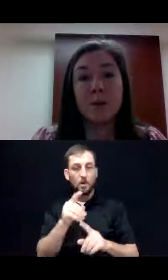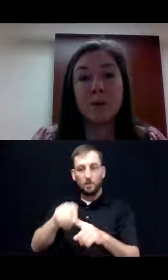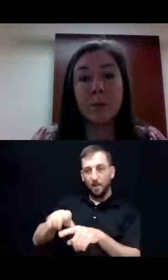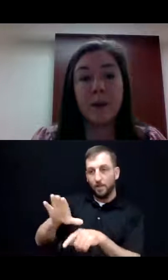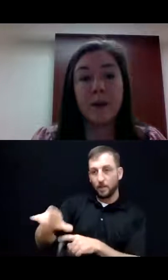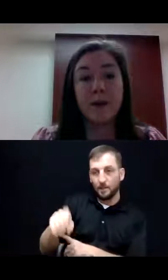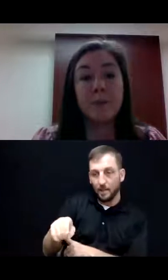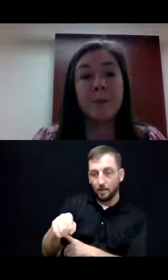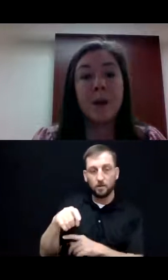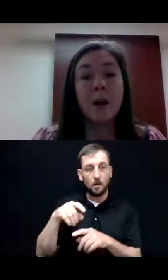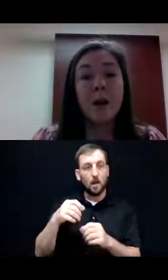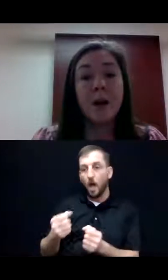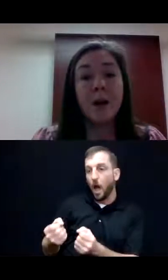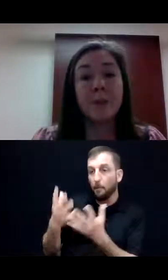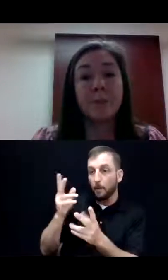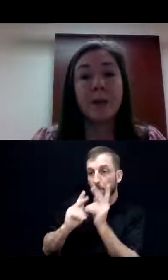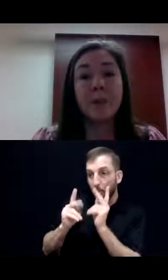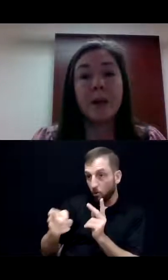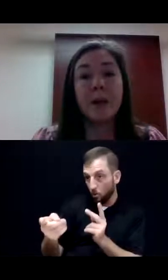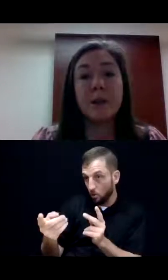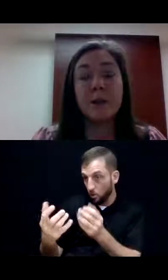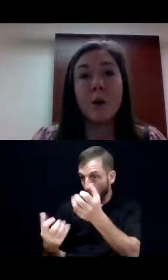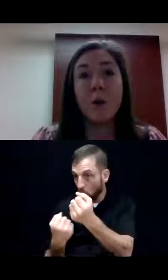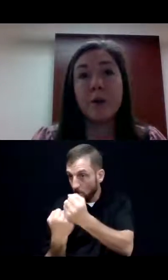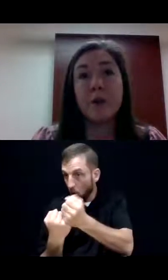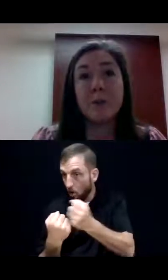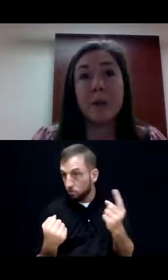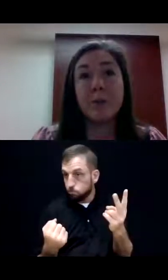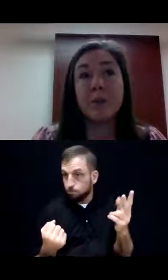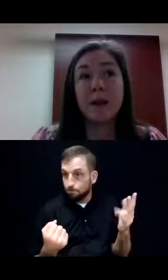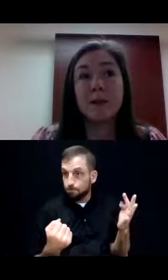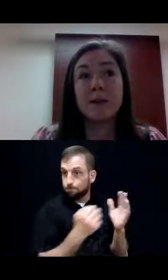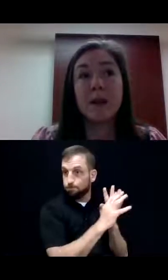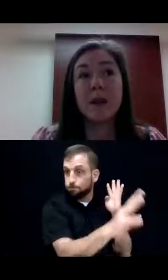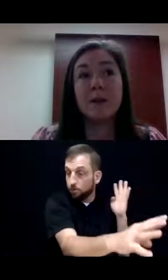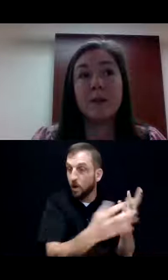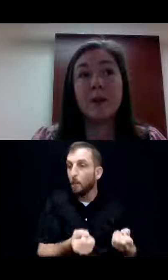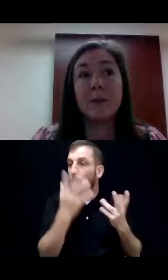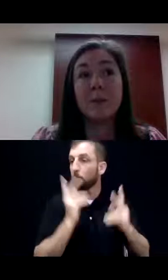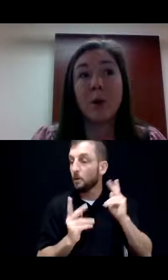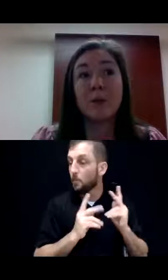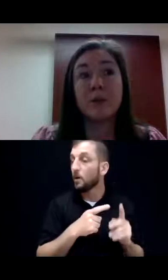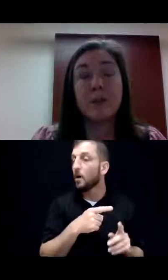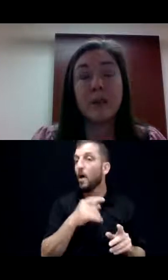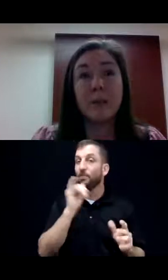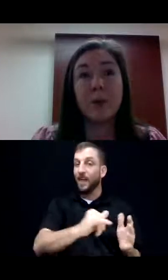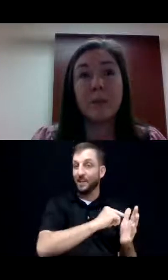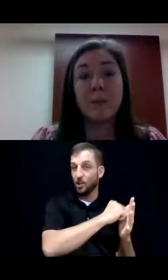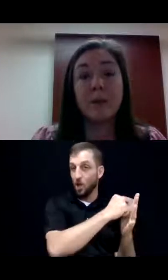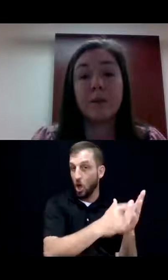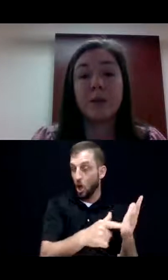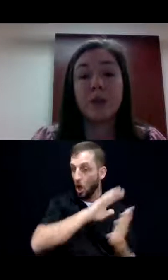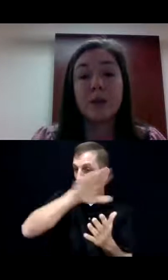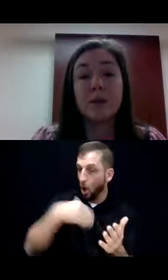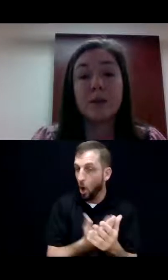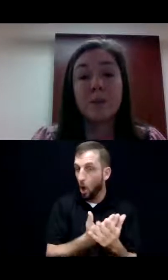they want to support them. But all of those people that they decide are going to be a part of their team are